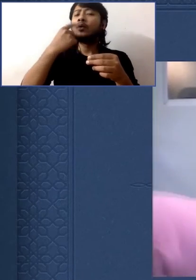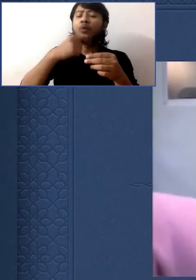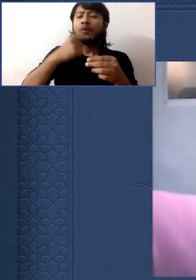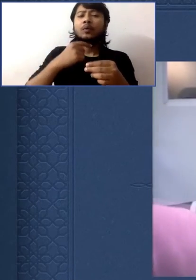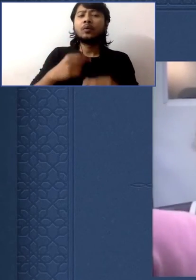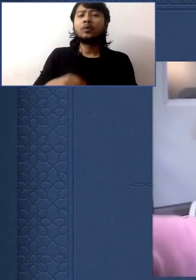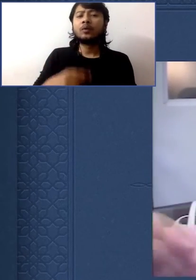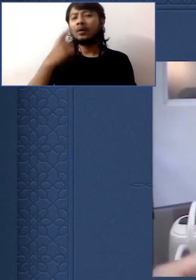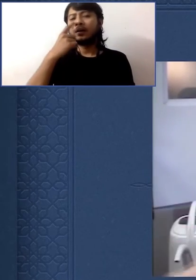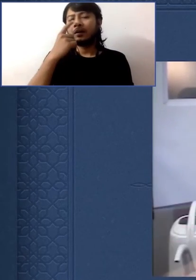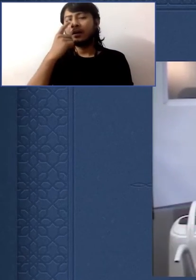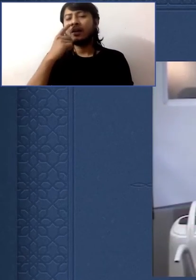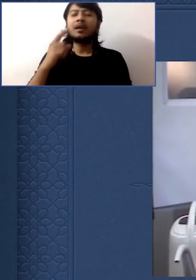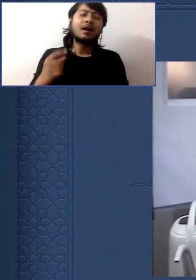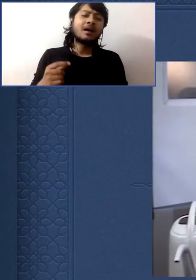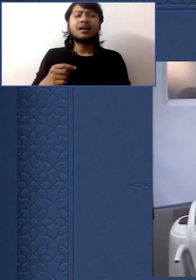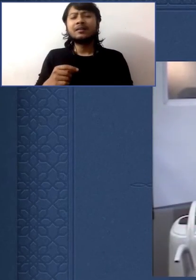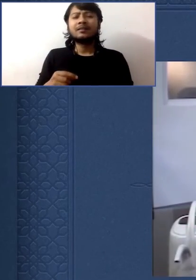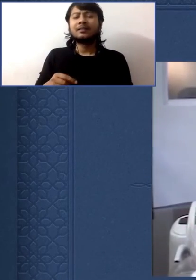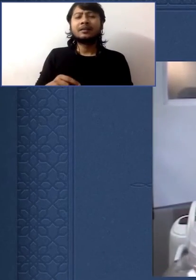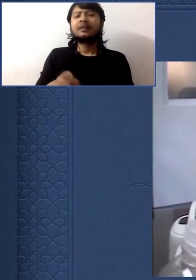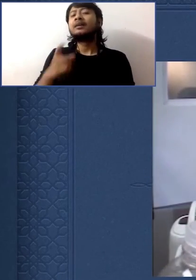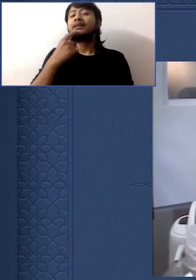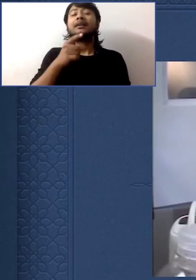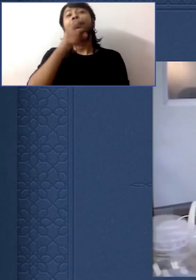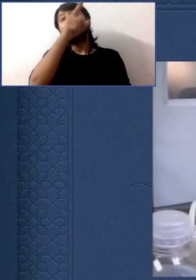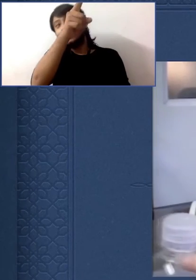You open it, Rob. Who should open the bottle?